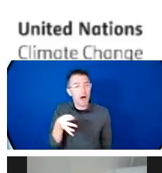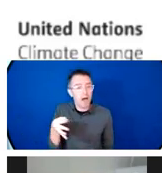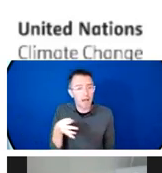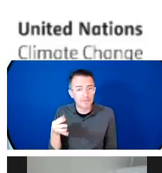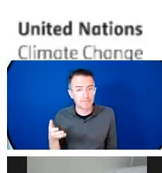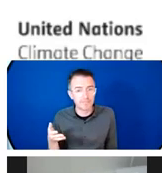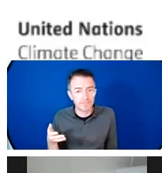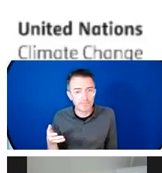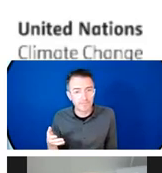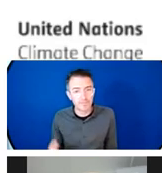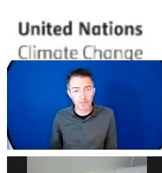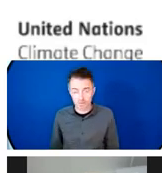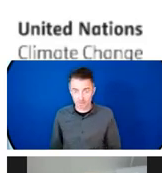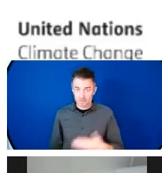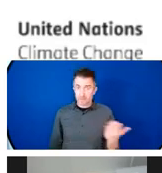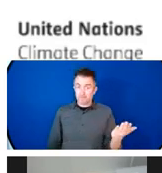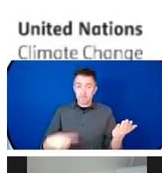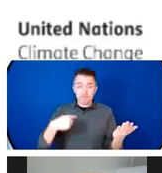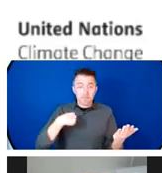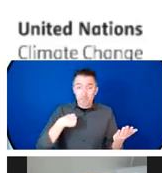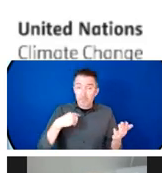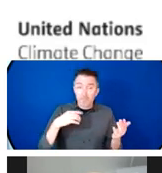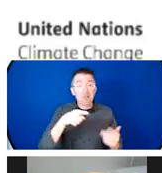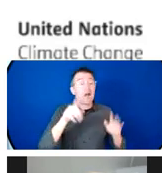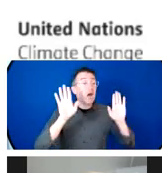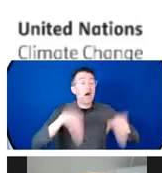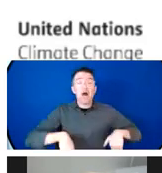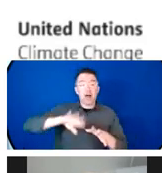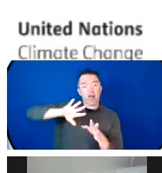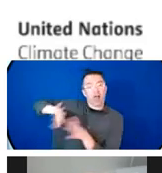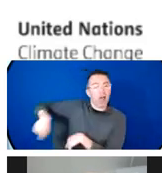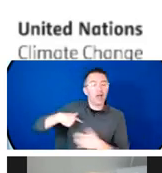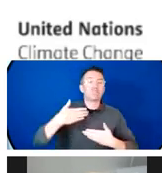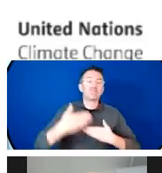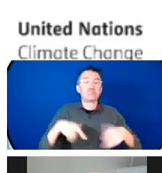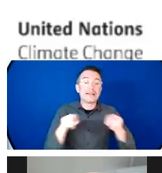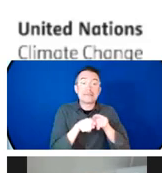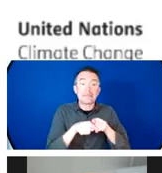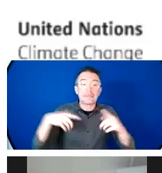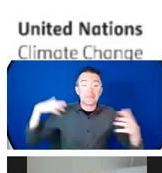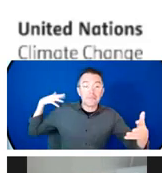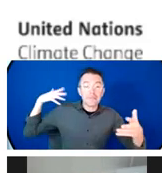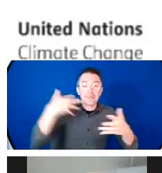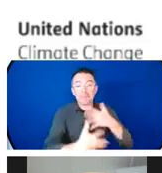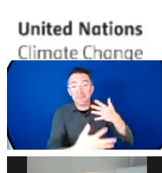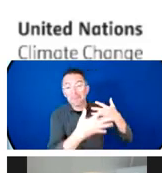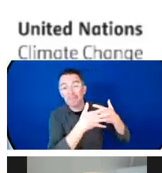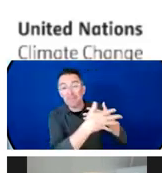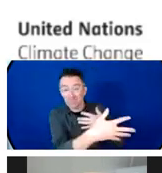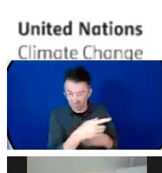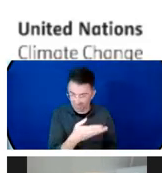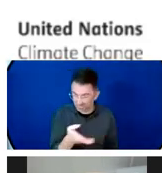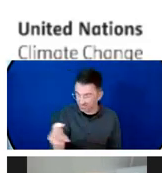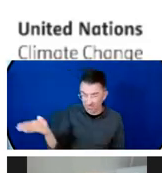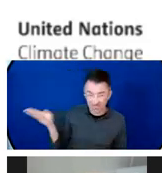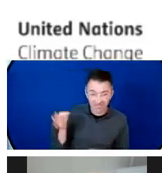in a dangerous fight for their survival in which they need support in order to evaluate and reevaluate